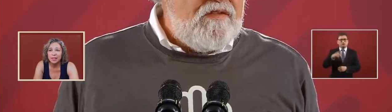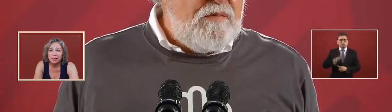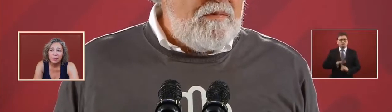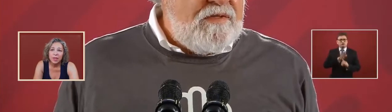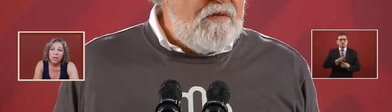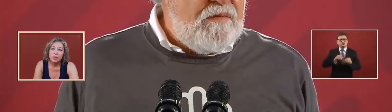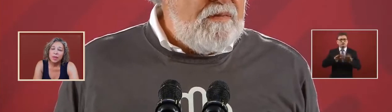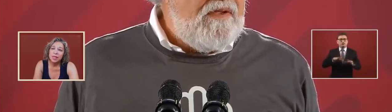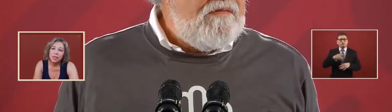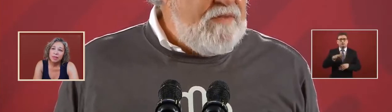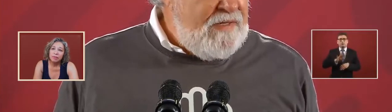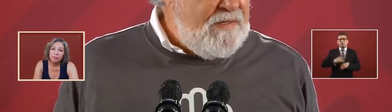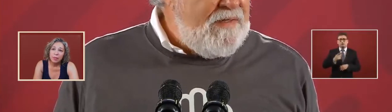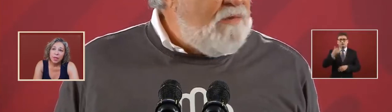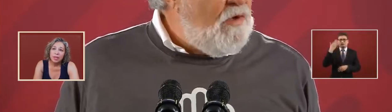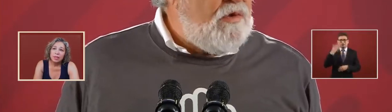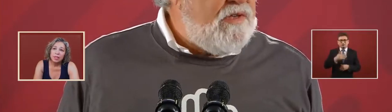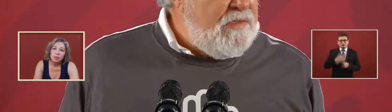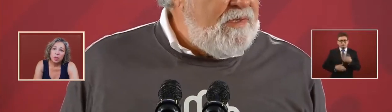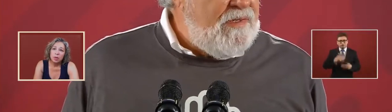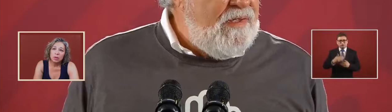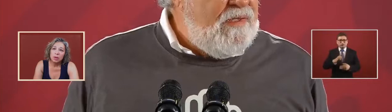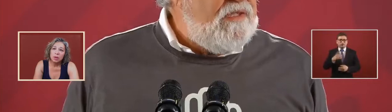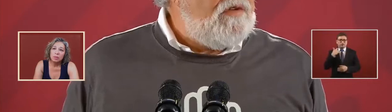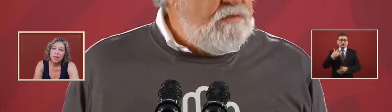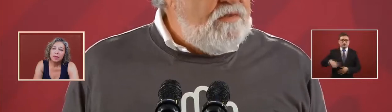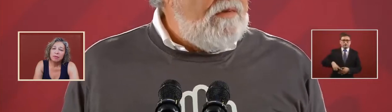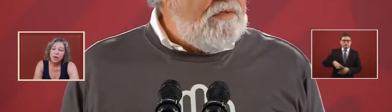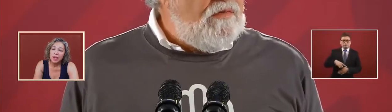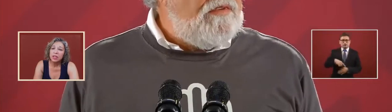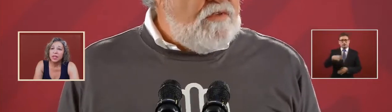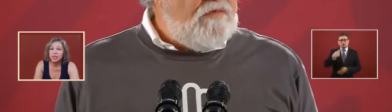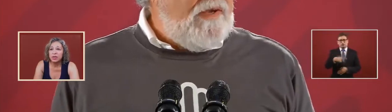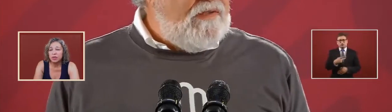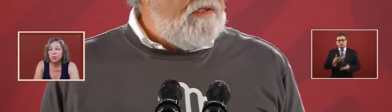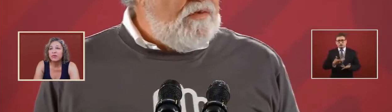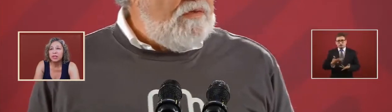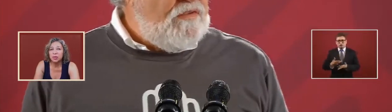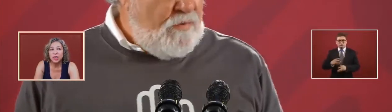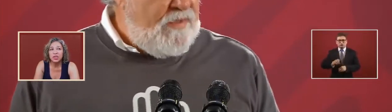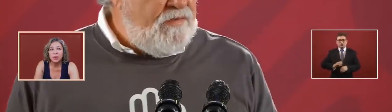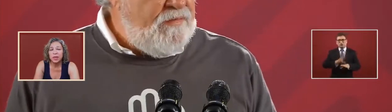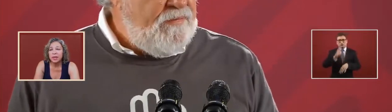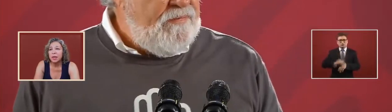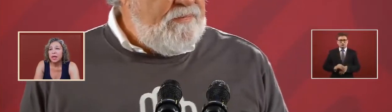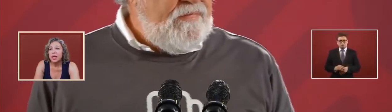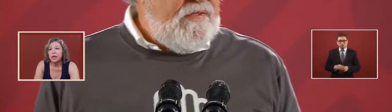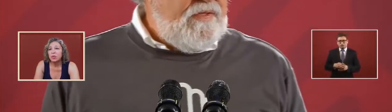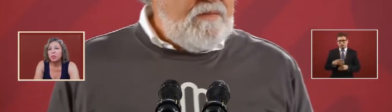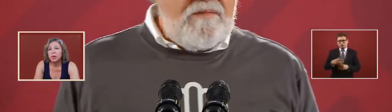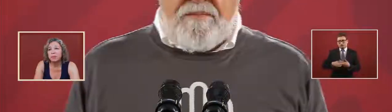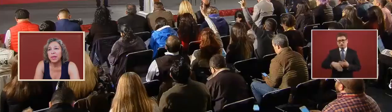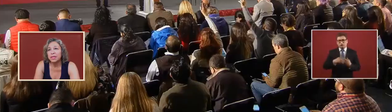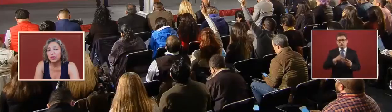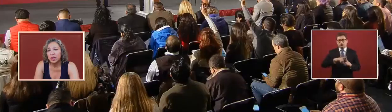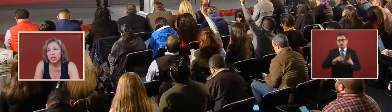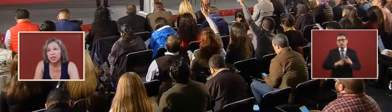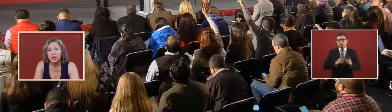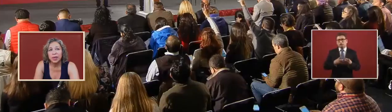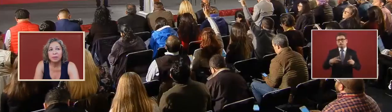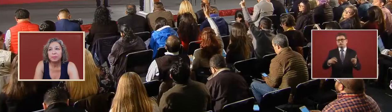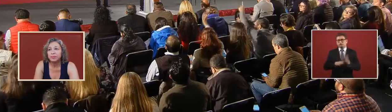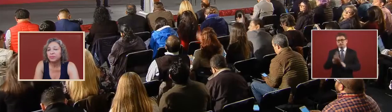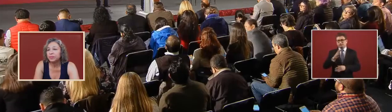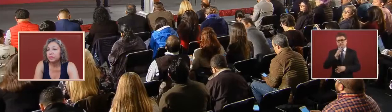these acts because in the this will be the final end to the previous regimen and it will bring peace to our